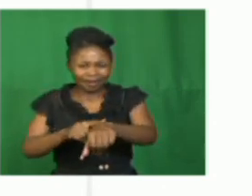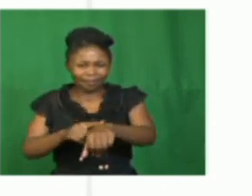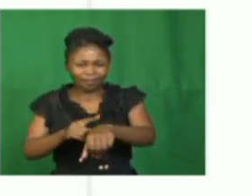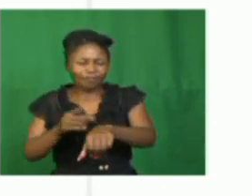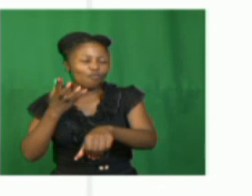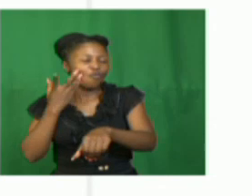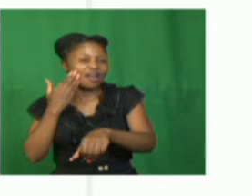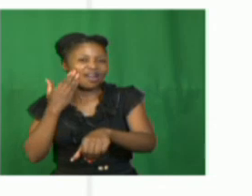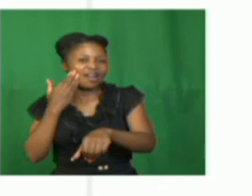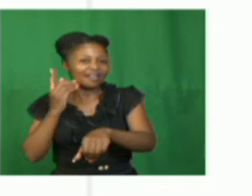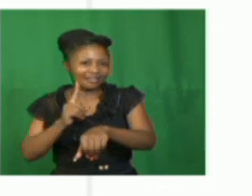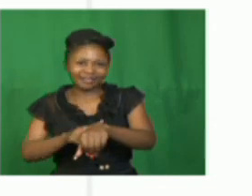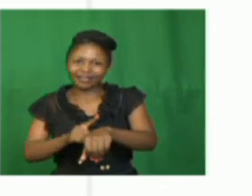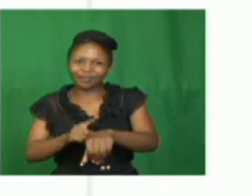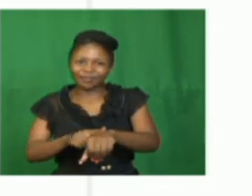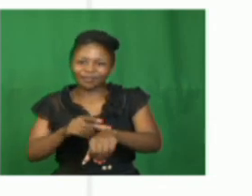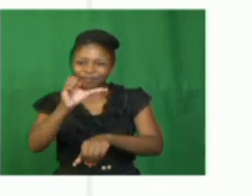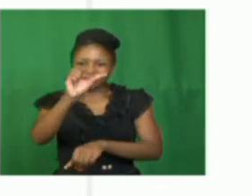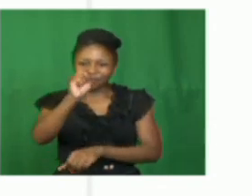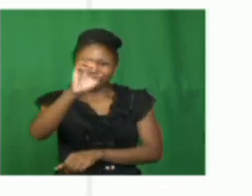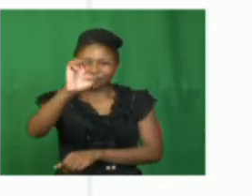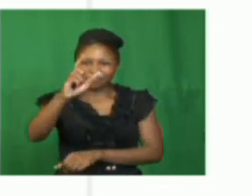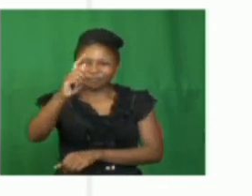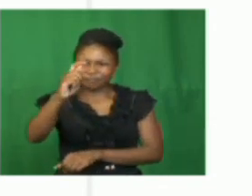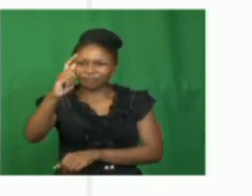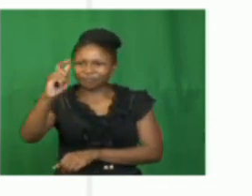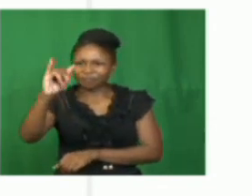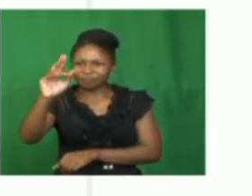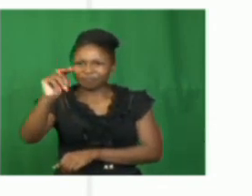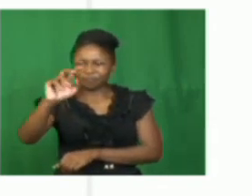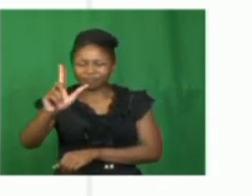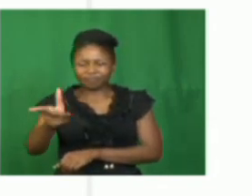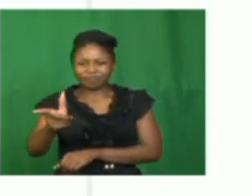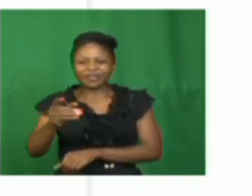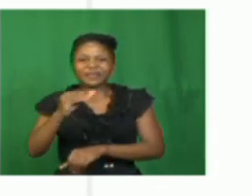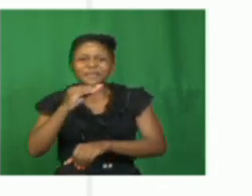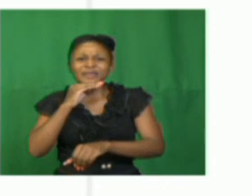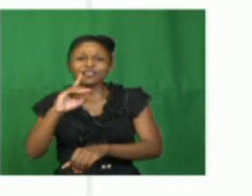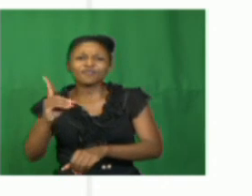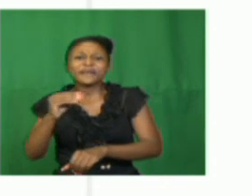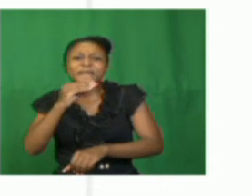By setting, we are referring to the time,